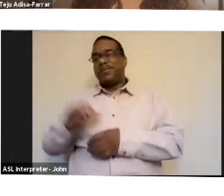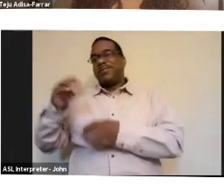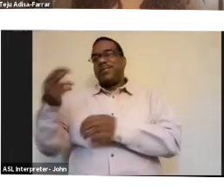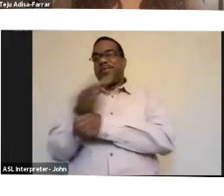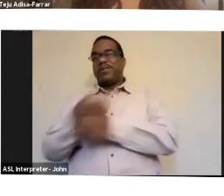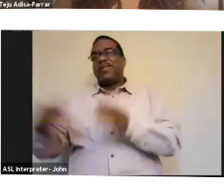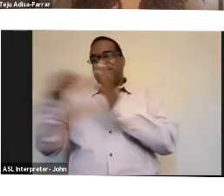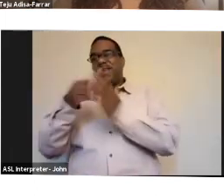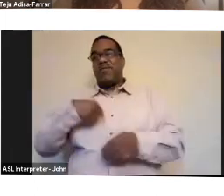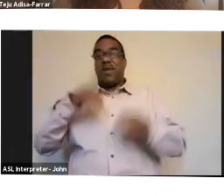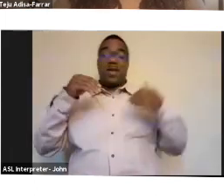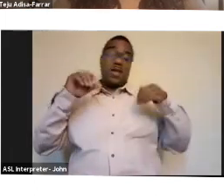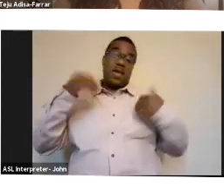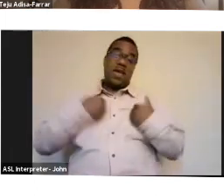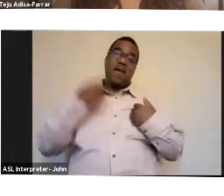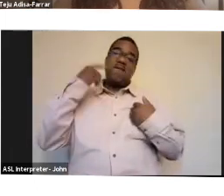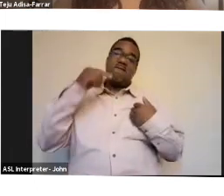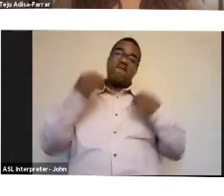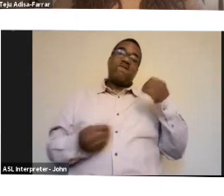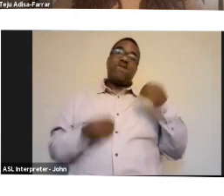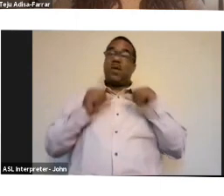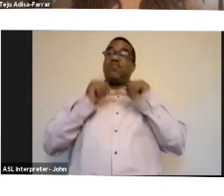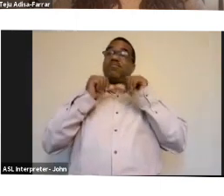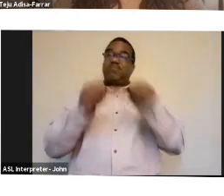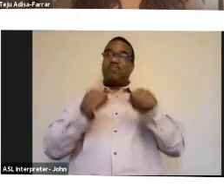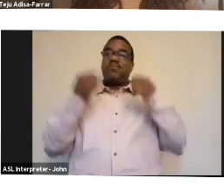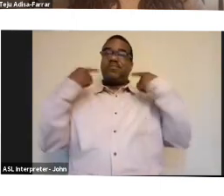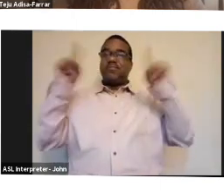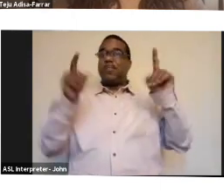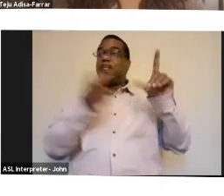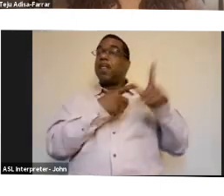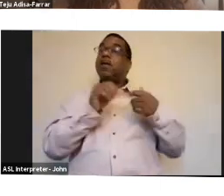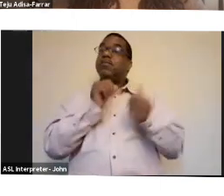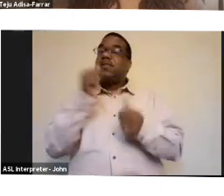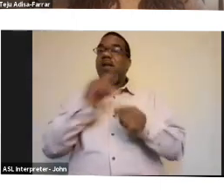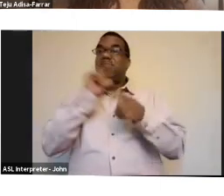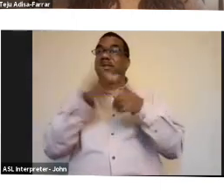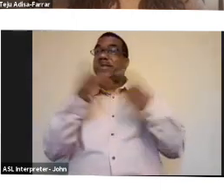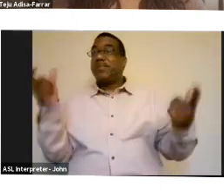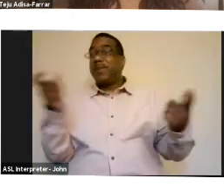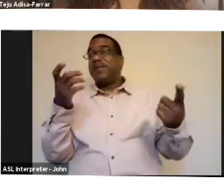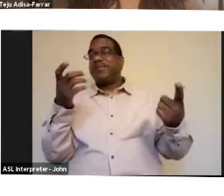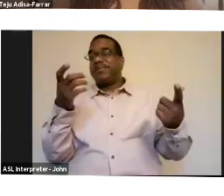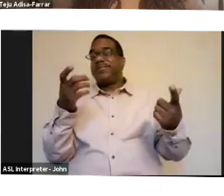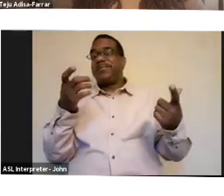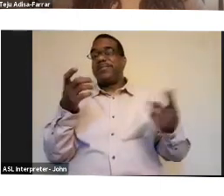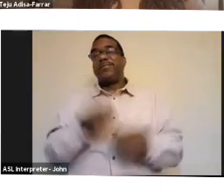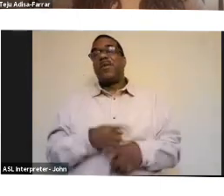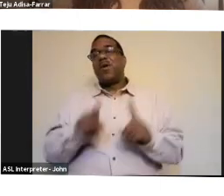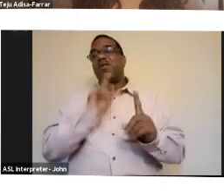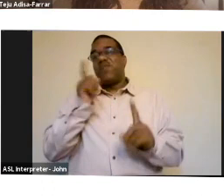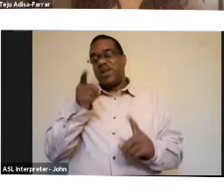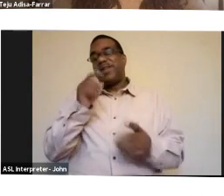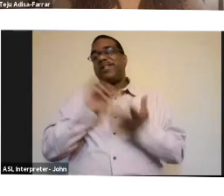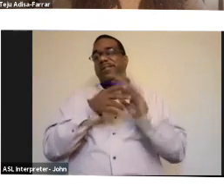thrive and live a high quality of life, but not to a point that is excessive and extractive, which means